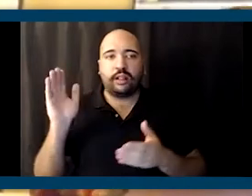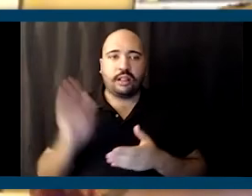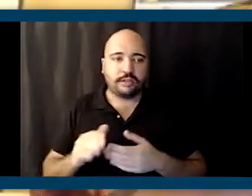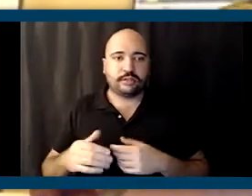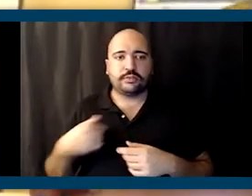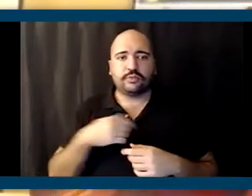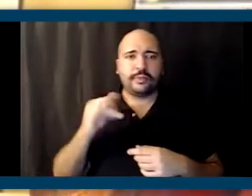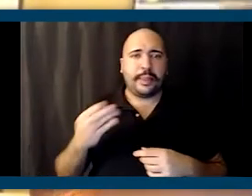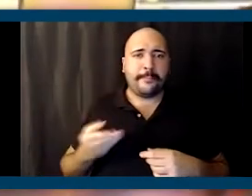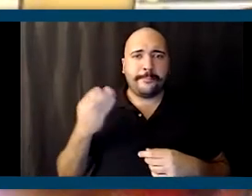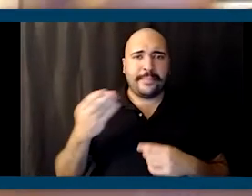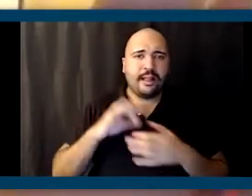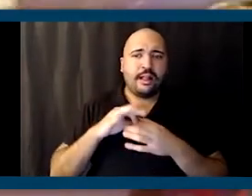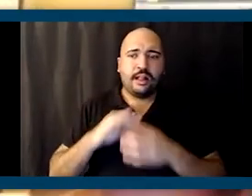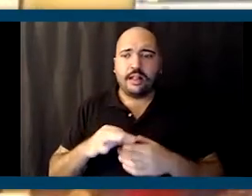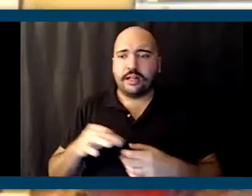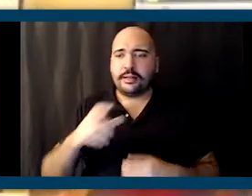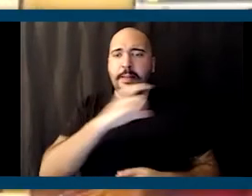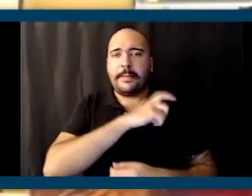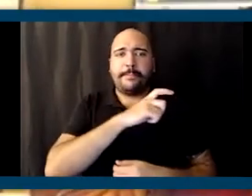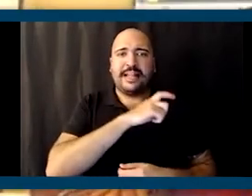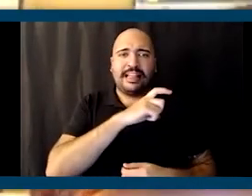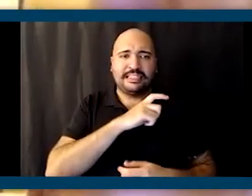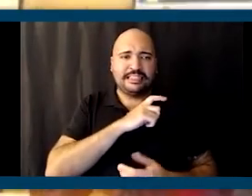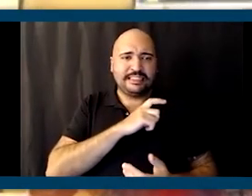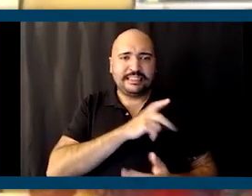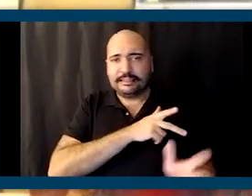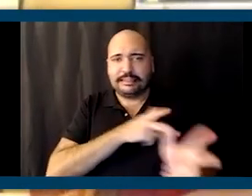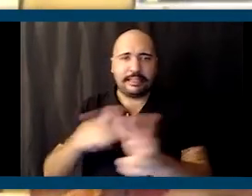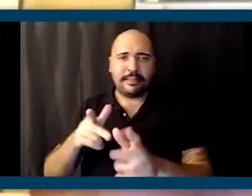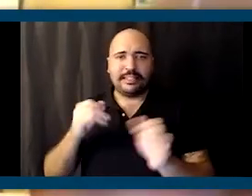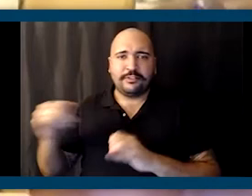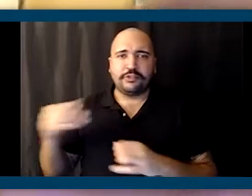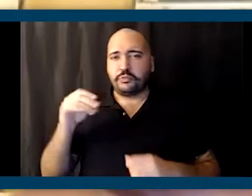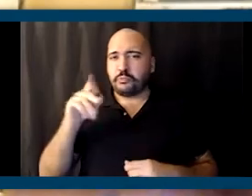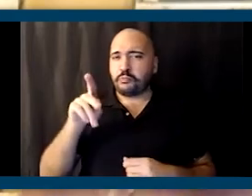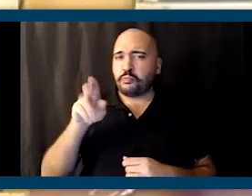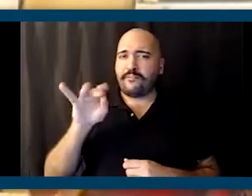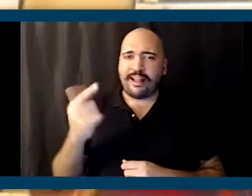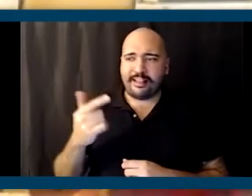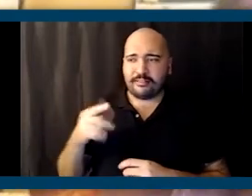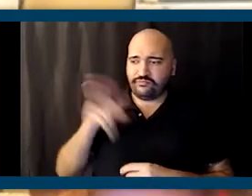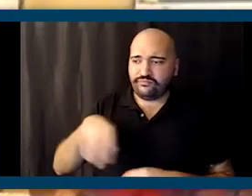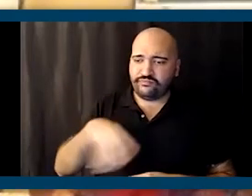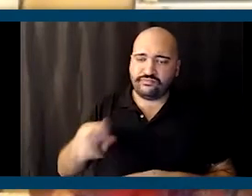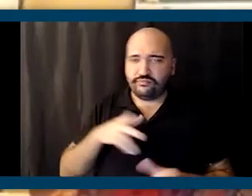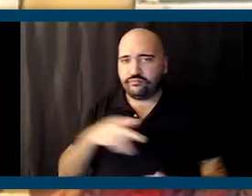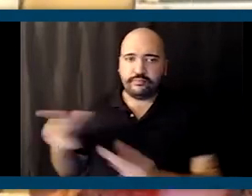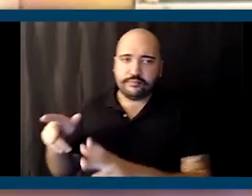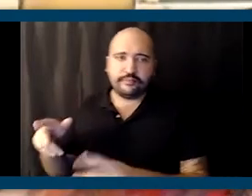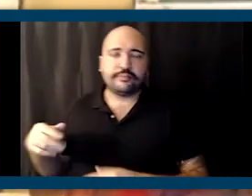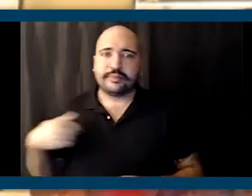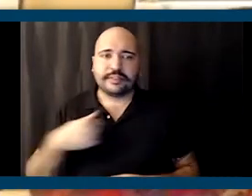police stopping individuals and profiling, I had a choice to make that not a mandate,